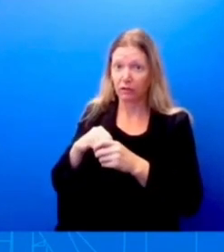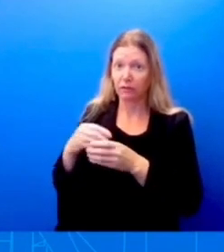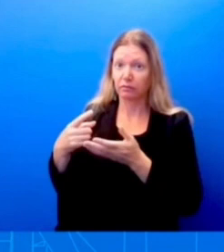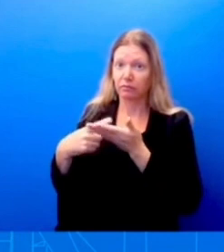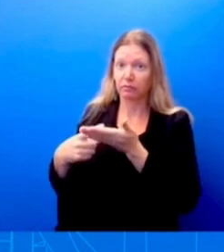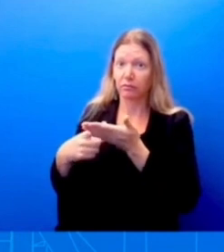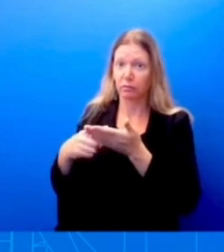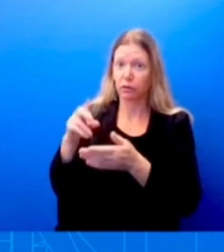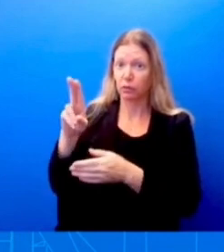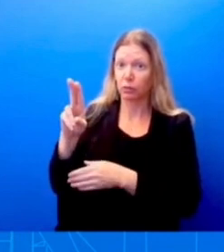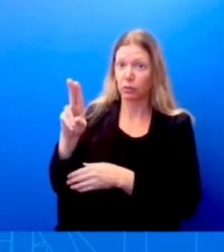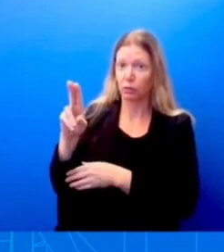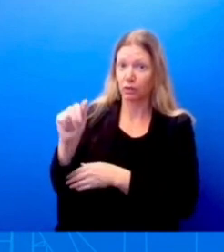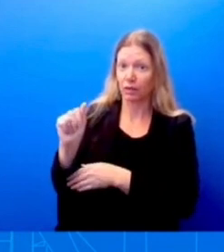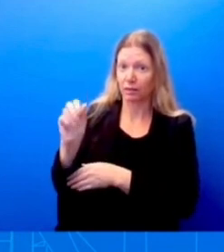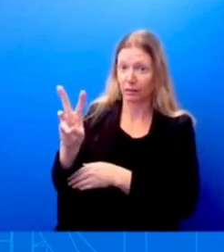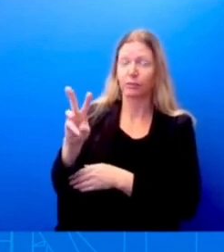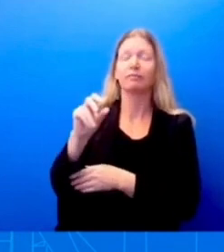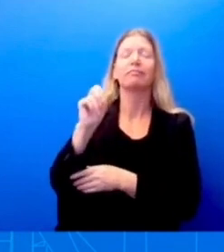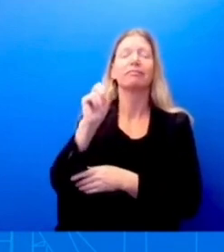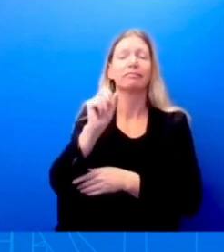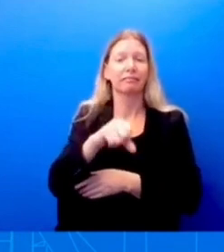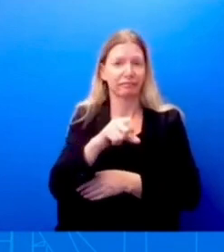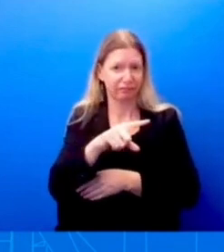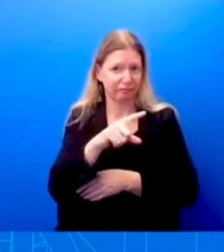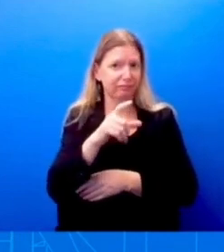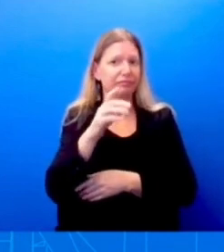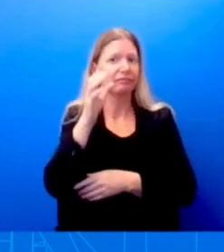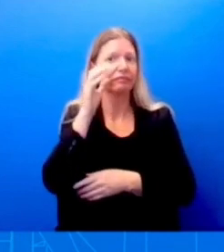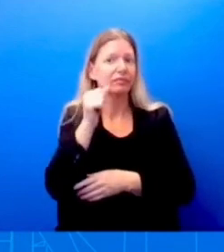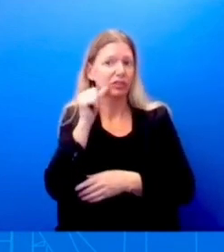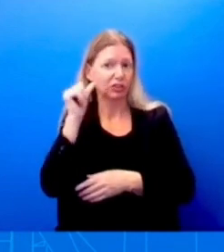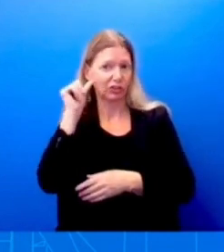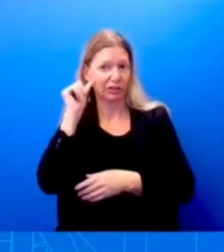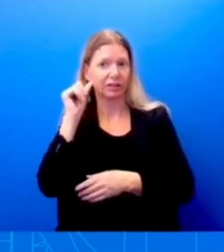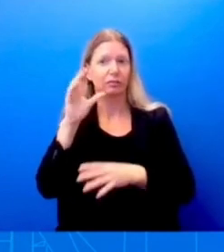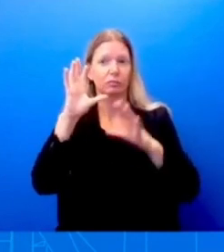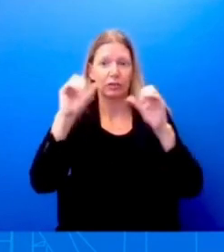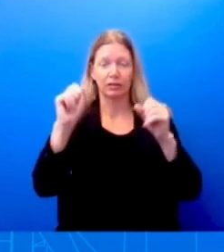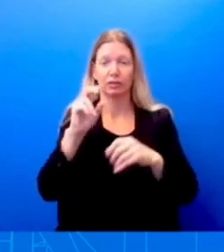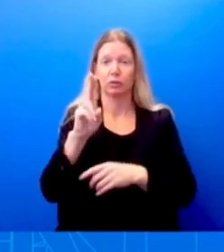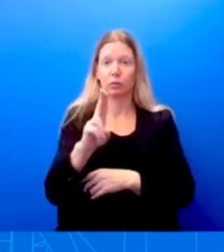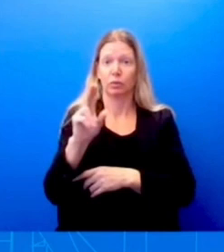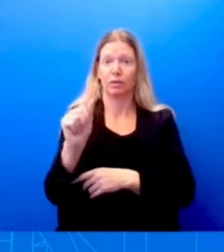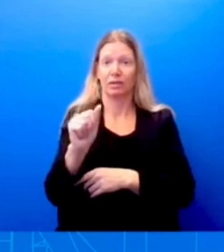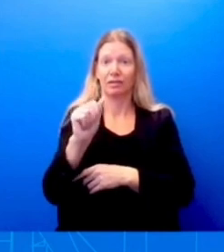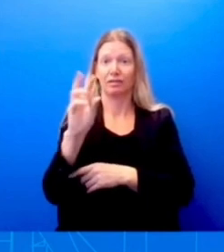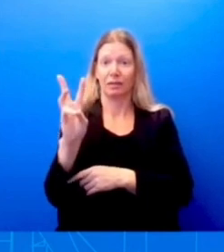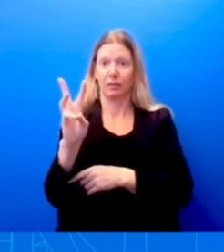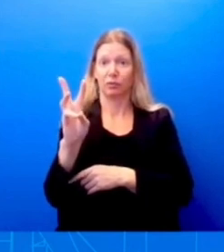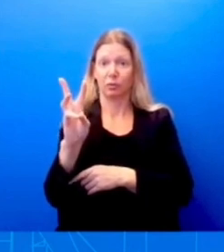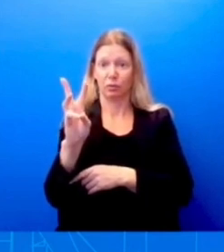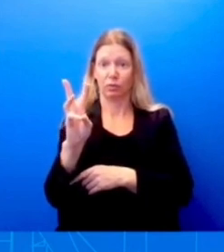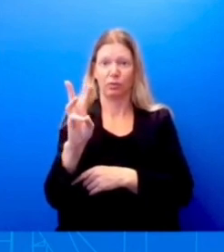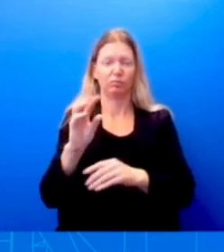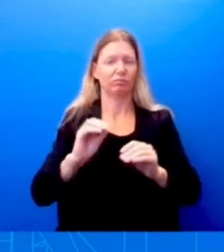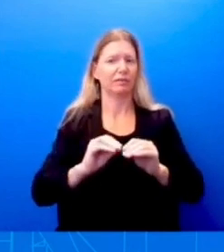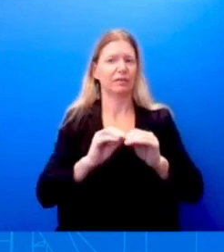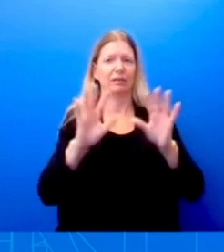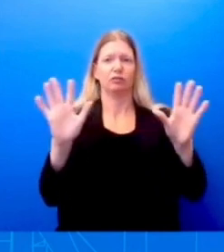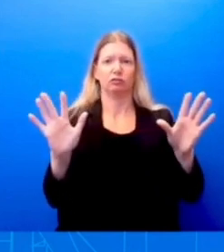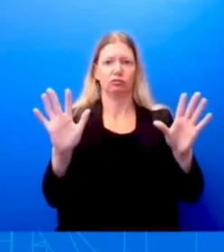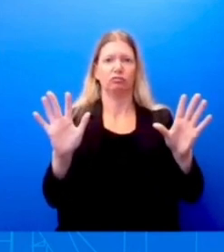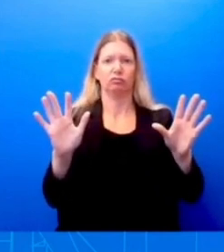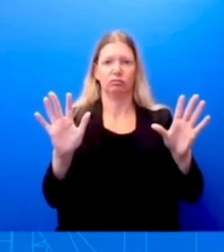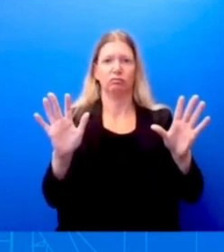yesterday. He spoke, he spoke to this when he was asked about the UAW. Clearly he has been, uh, this is somebody who, uh, this is a president that